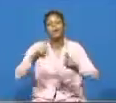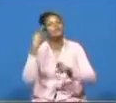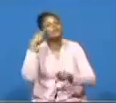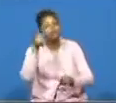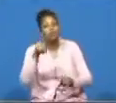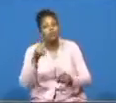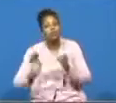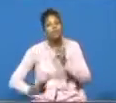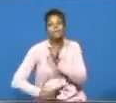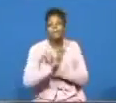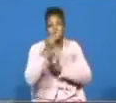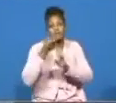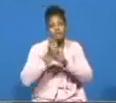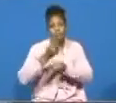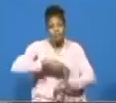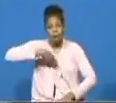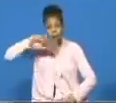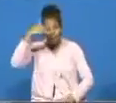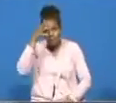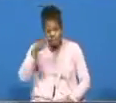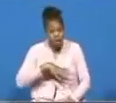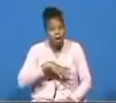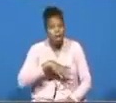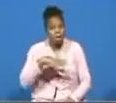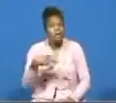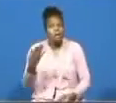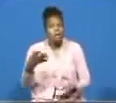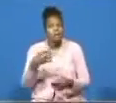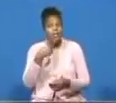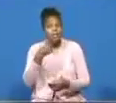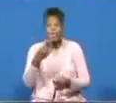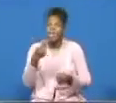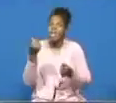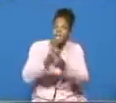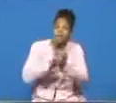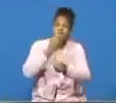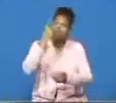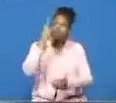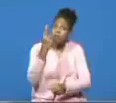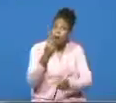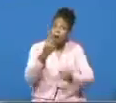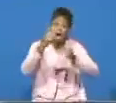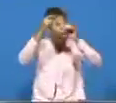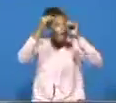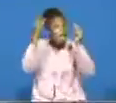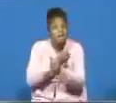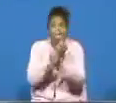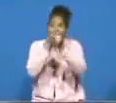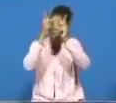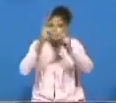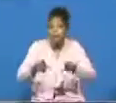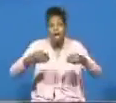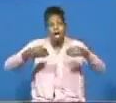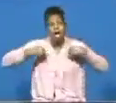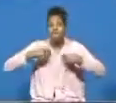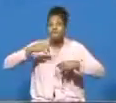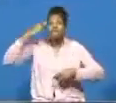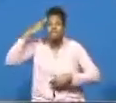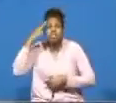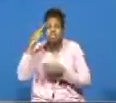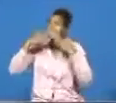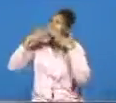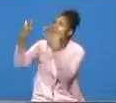you from a gunman he did something i'm saying every one of us have reasons to give god